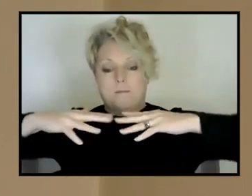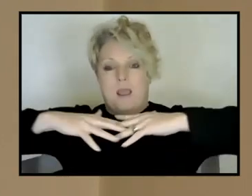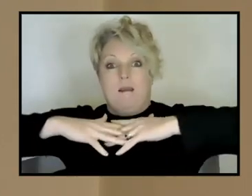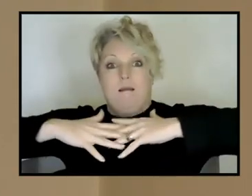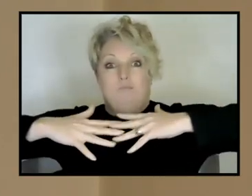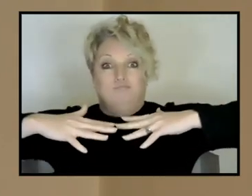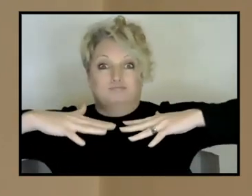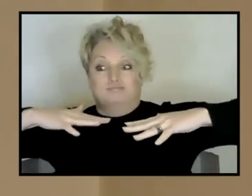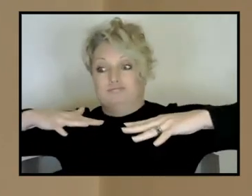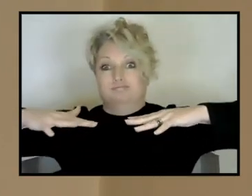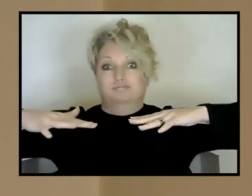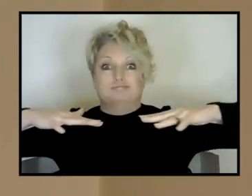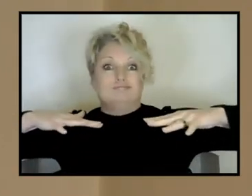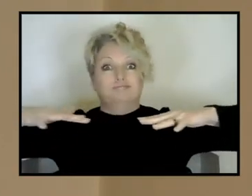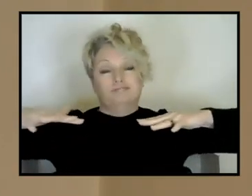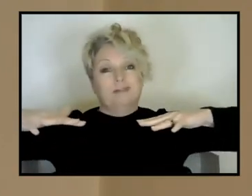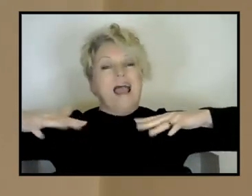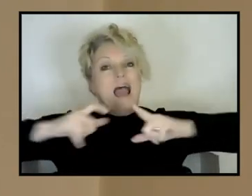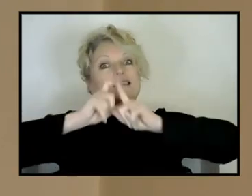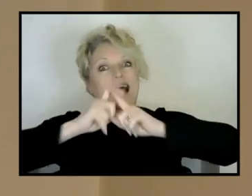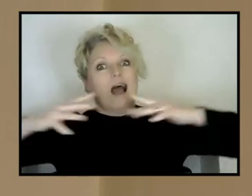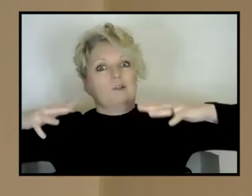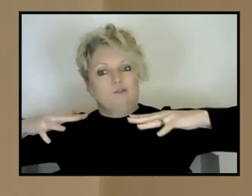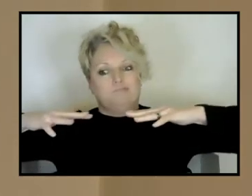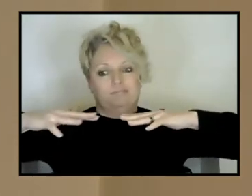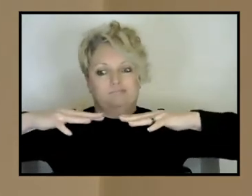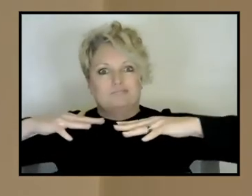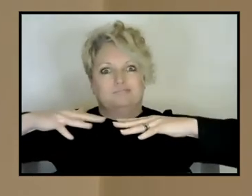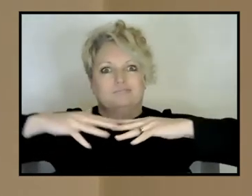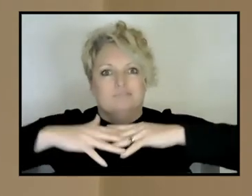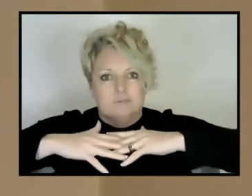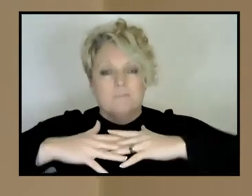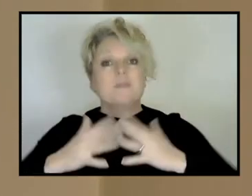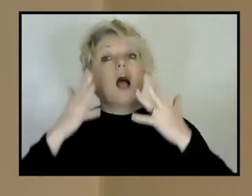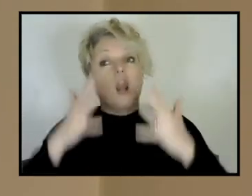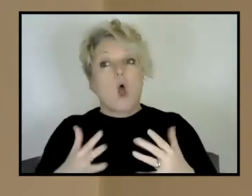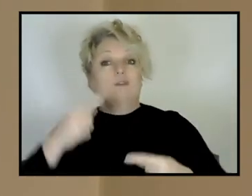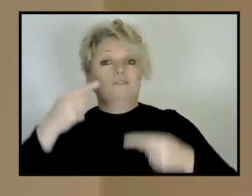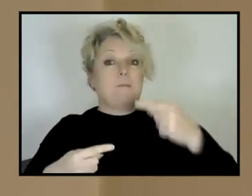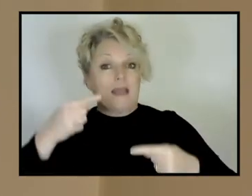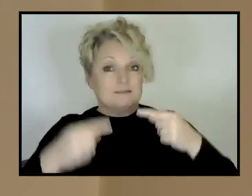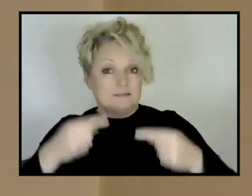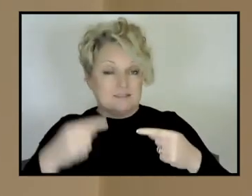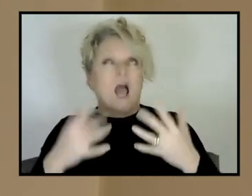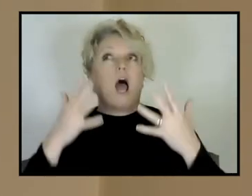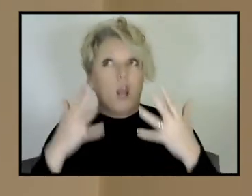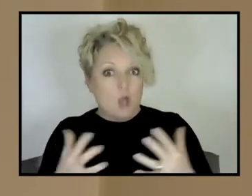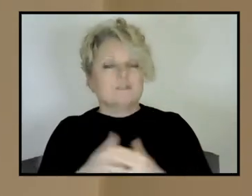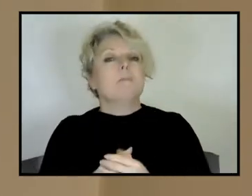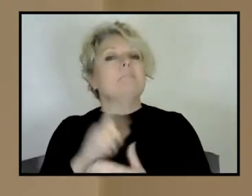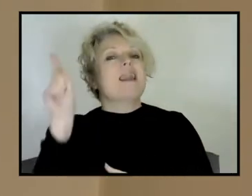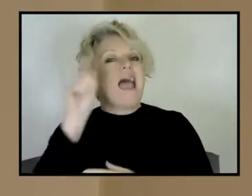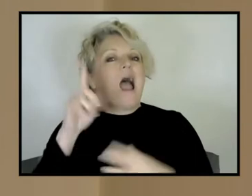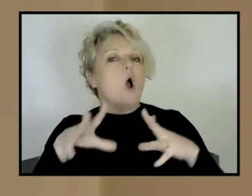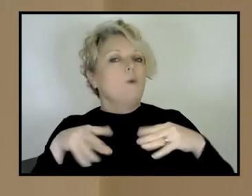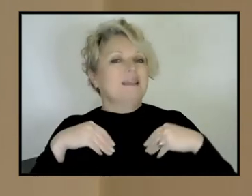difficult to put the pieces of the puzzle together. So a lot of debate, but it's now pretty, pretty well accepted that the eastern part of Australia has